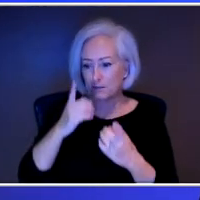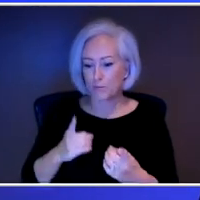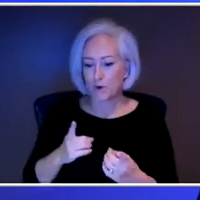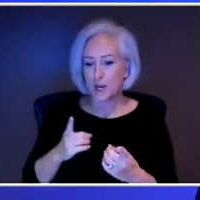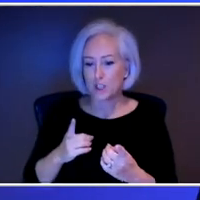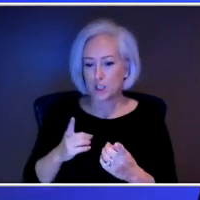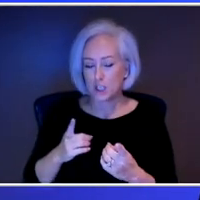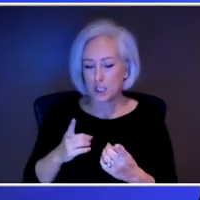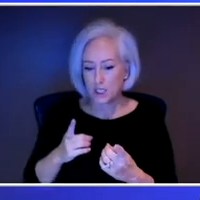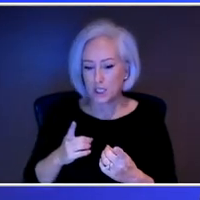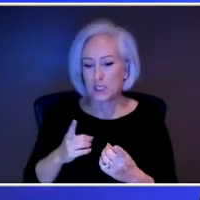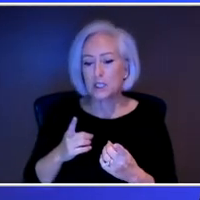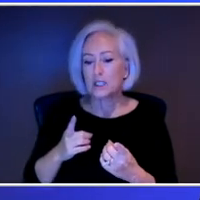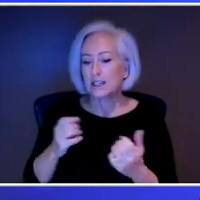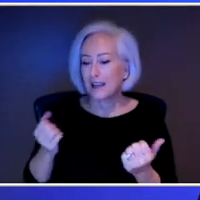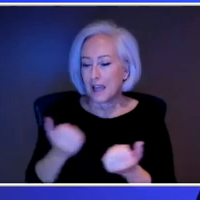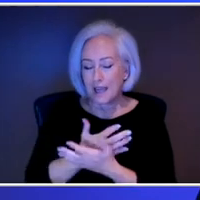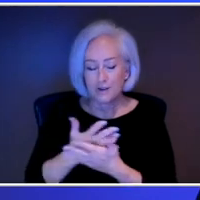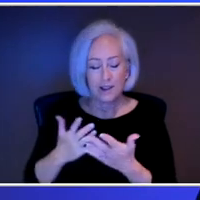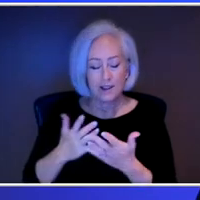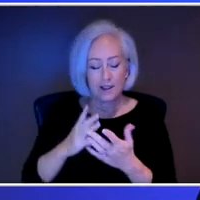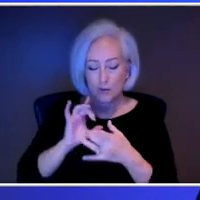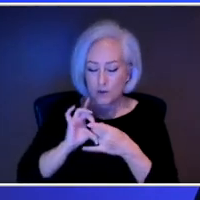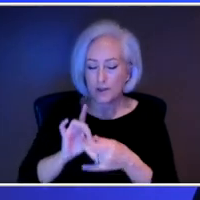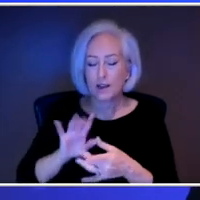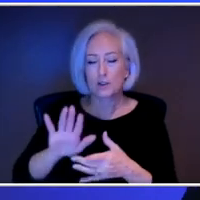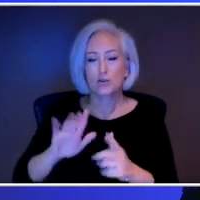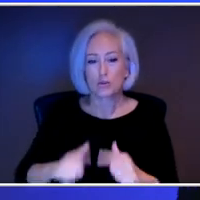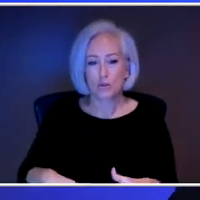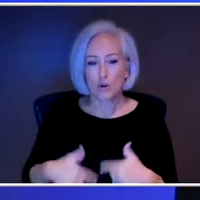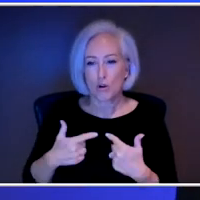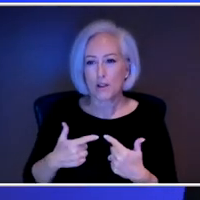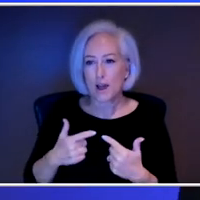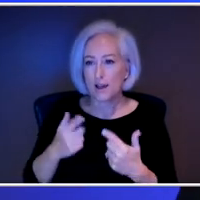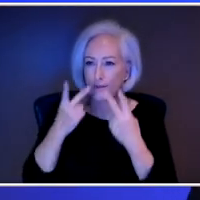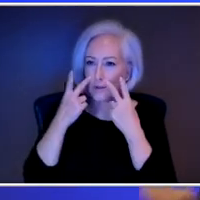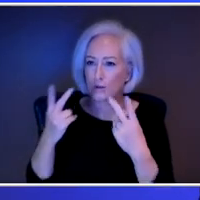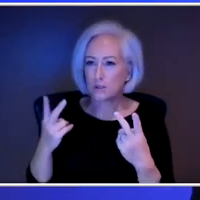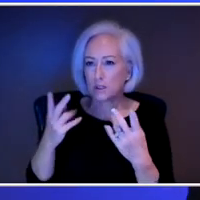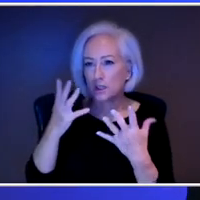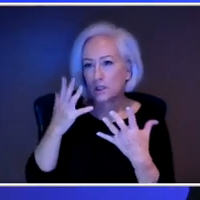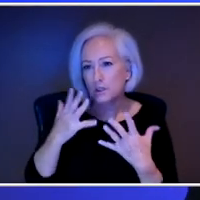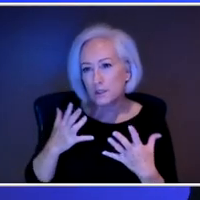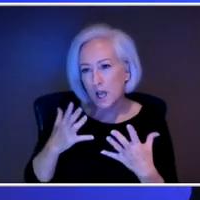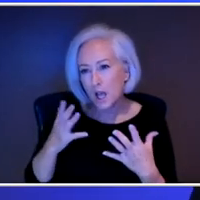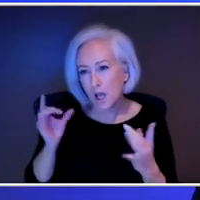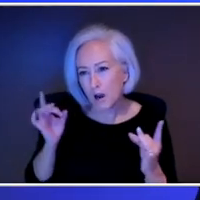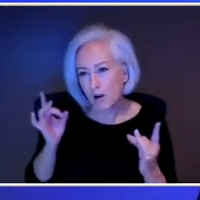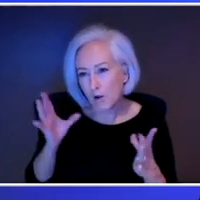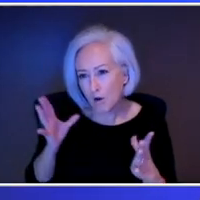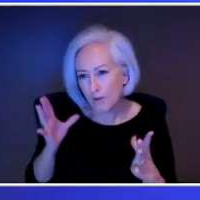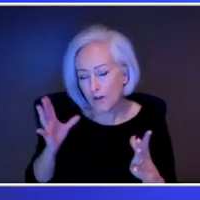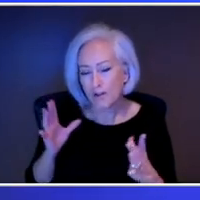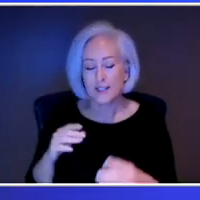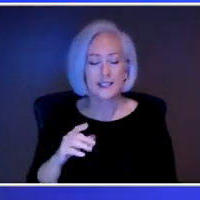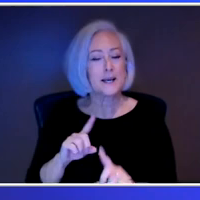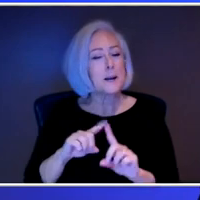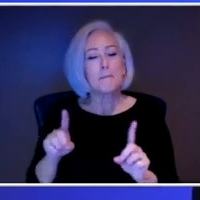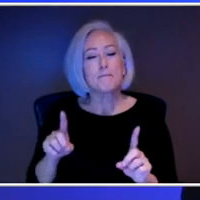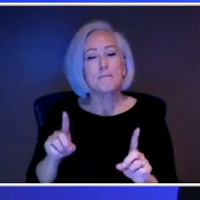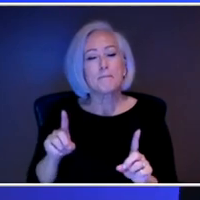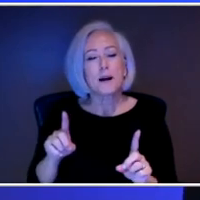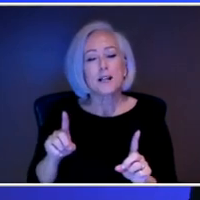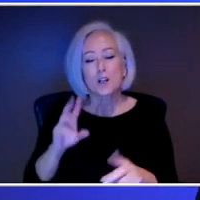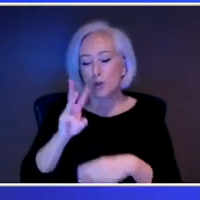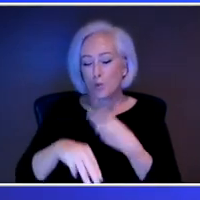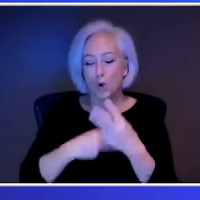single aspect of your life. And so, you know, the world doesn't exist in black and whites, all or nothings, but depression will